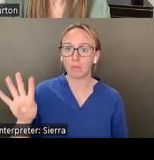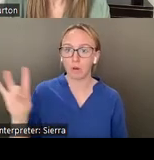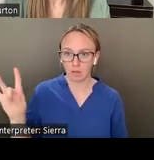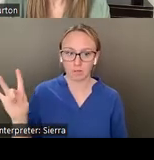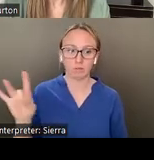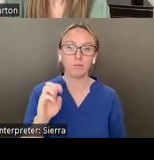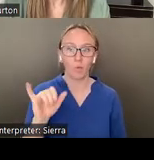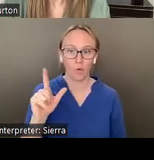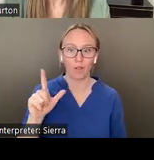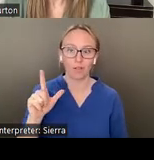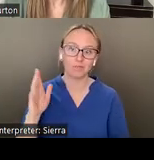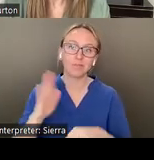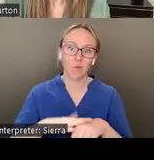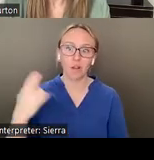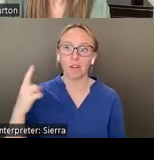hemp.